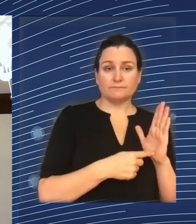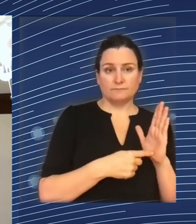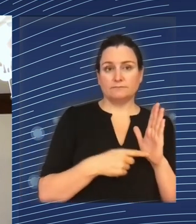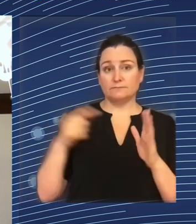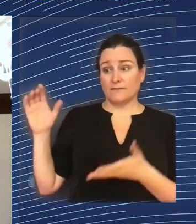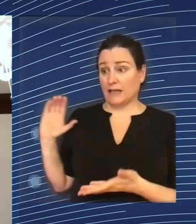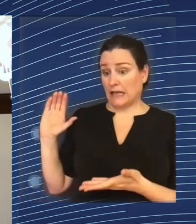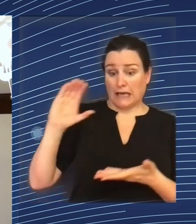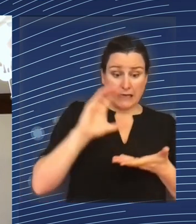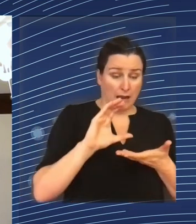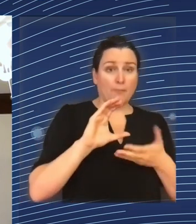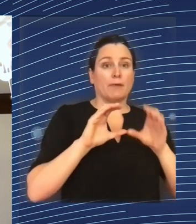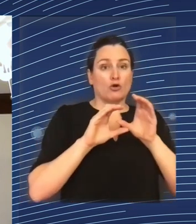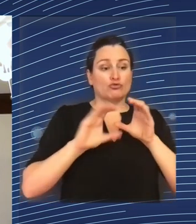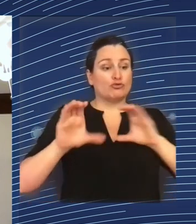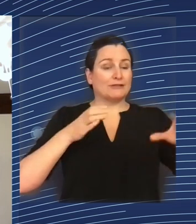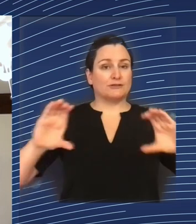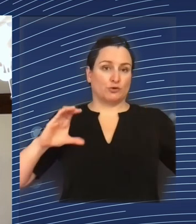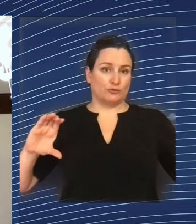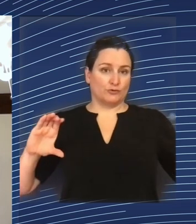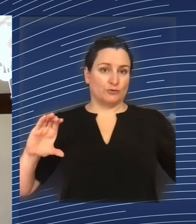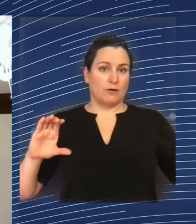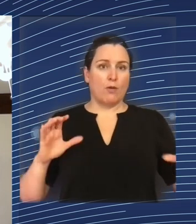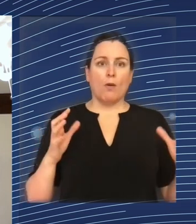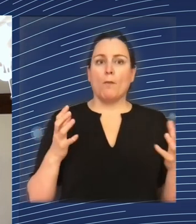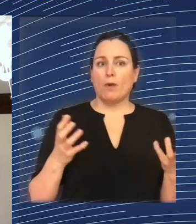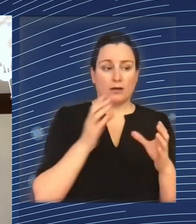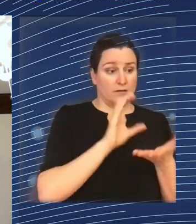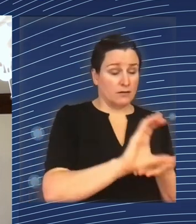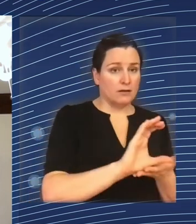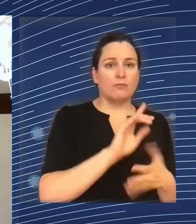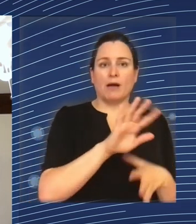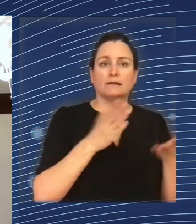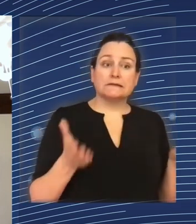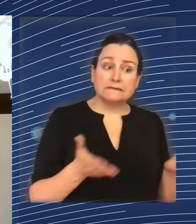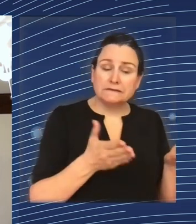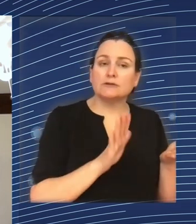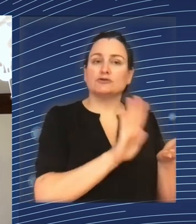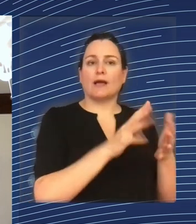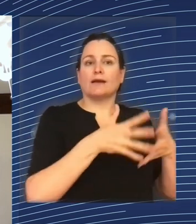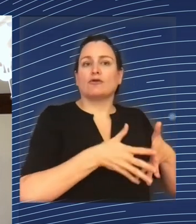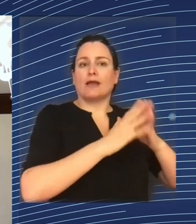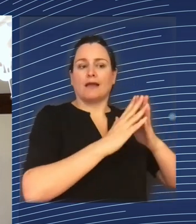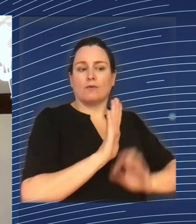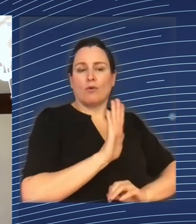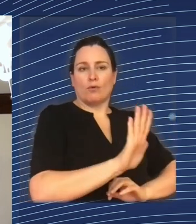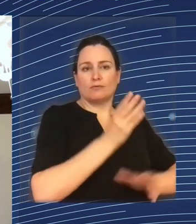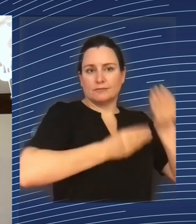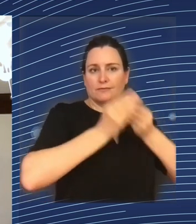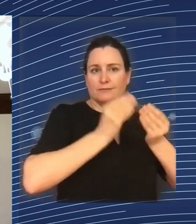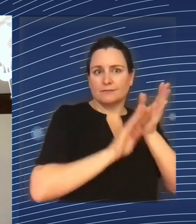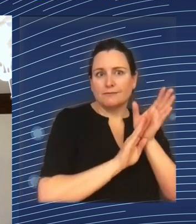redistribute productivity, the kind of capacity to grow and create economic value in the market. And I think in the long term,